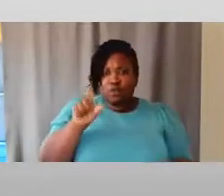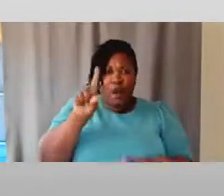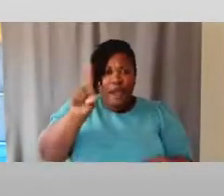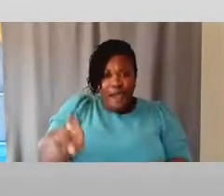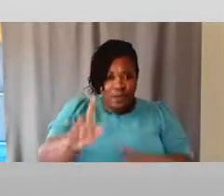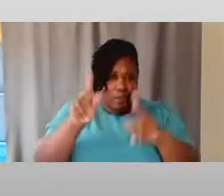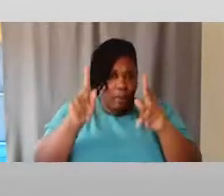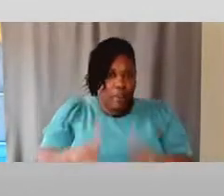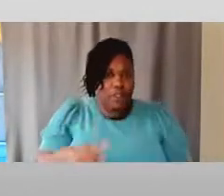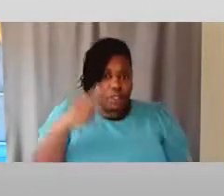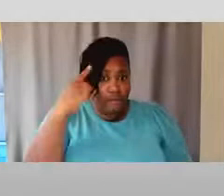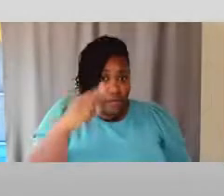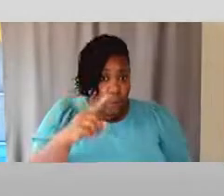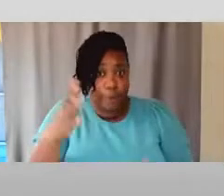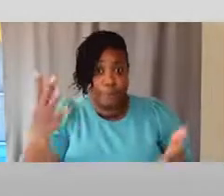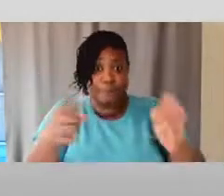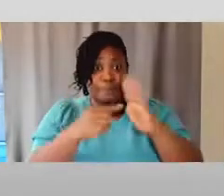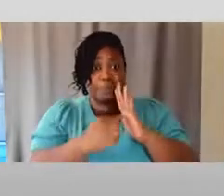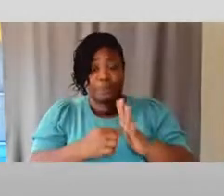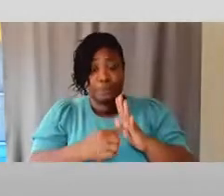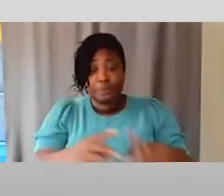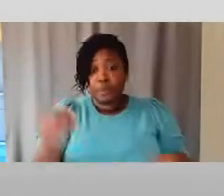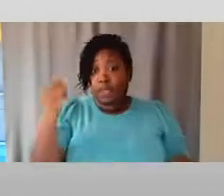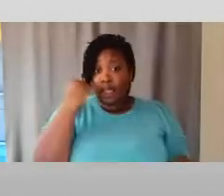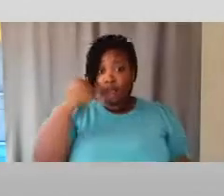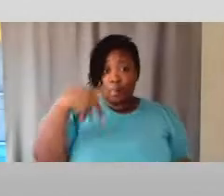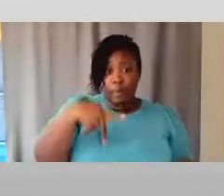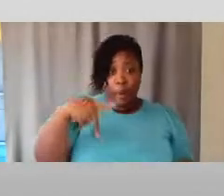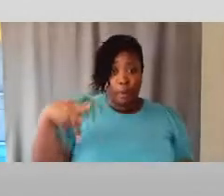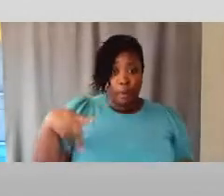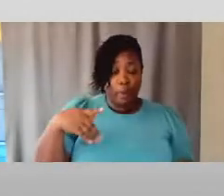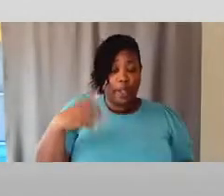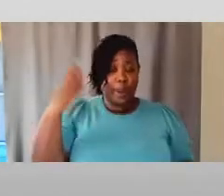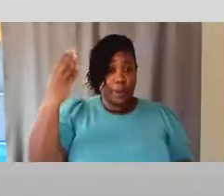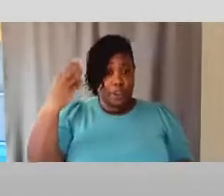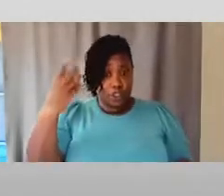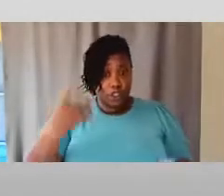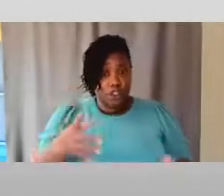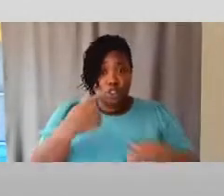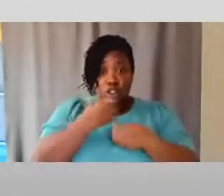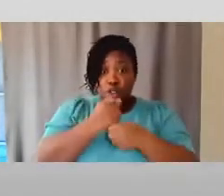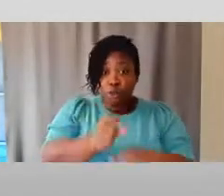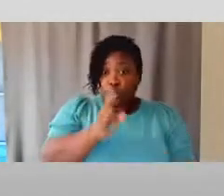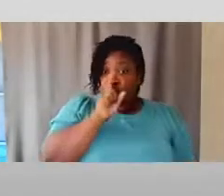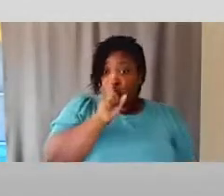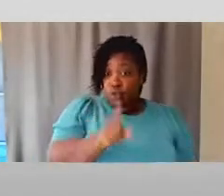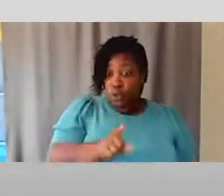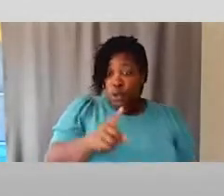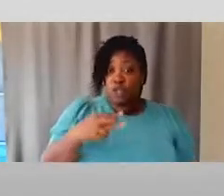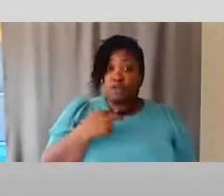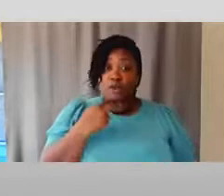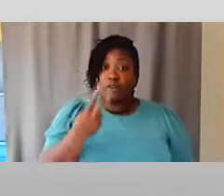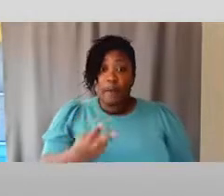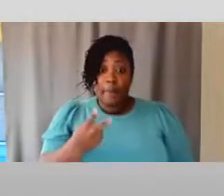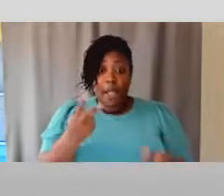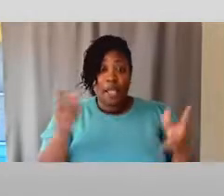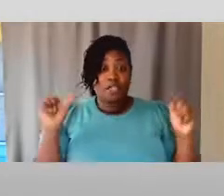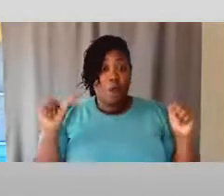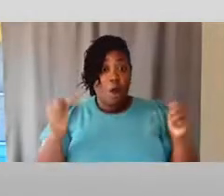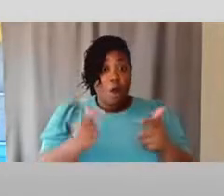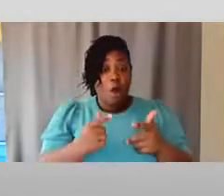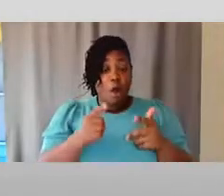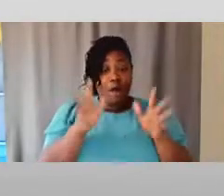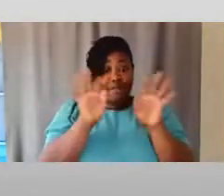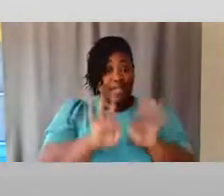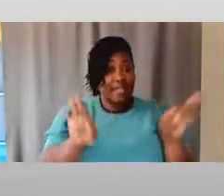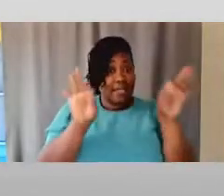for? For example, if you're giving a PowerPoint presentation, do you make sure that you verbalize all the key content